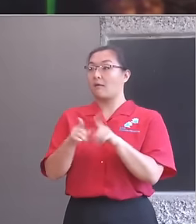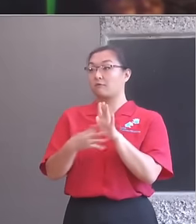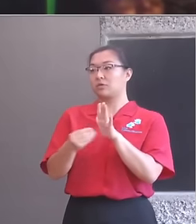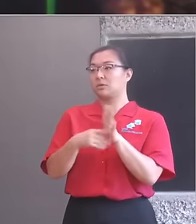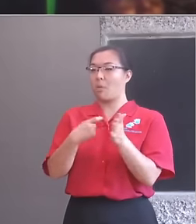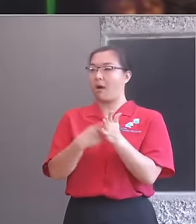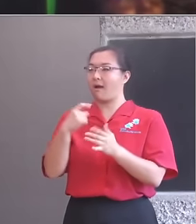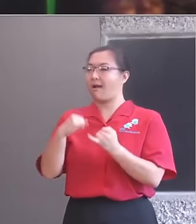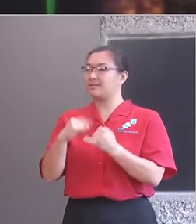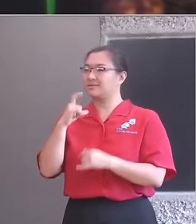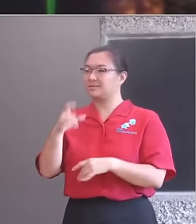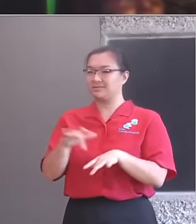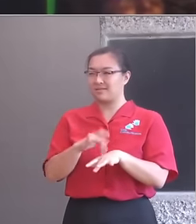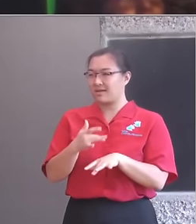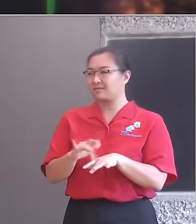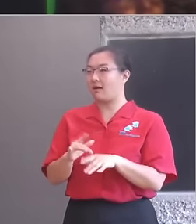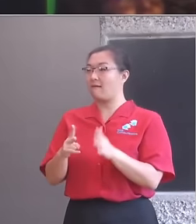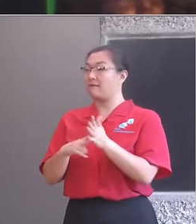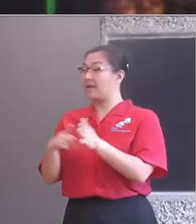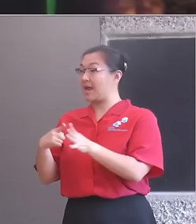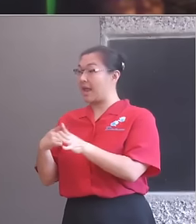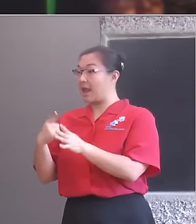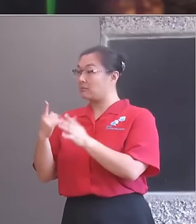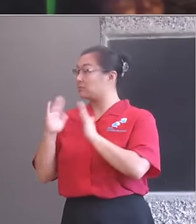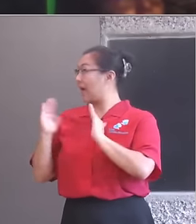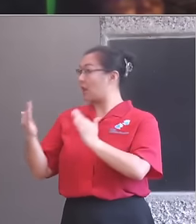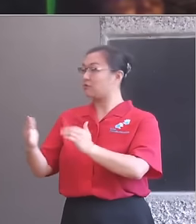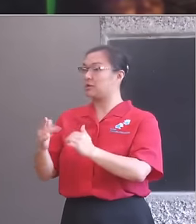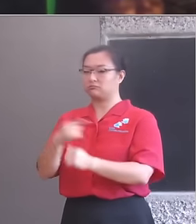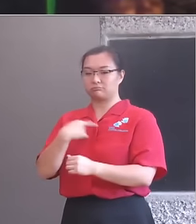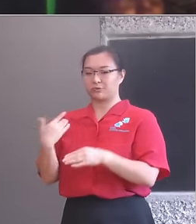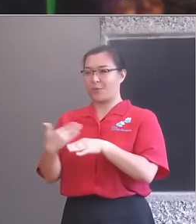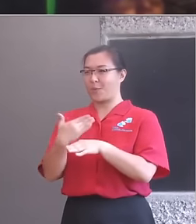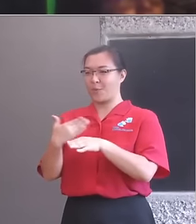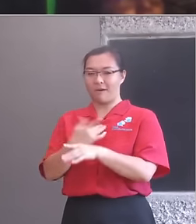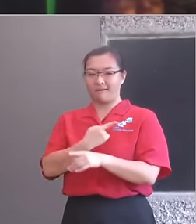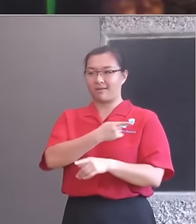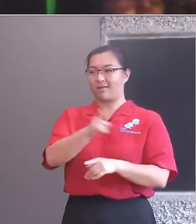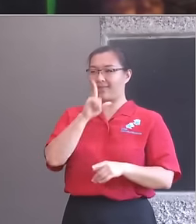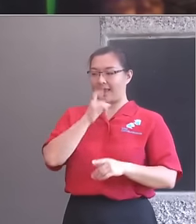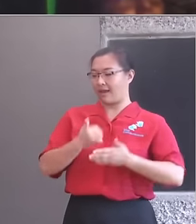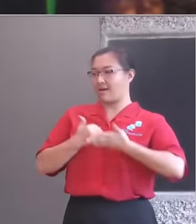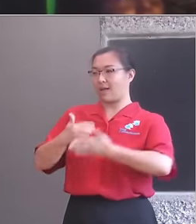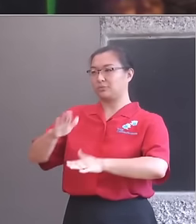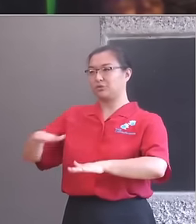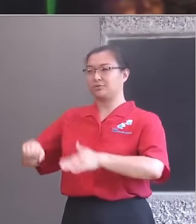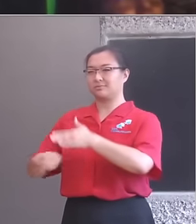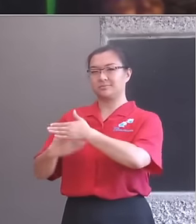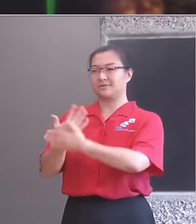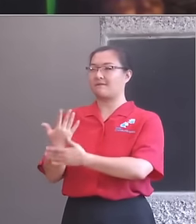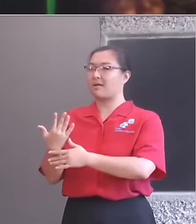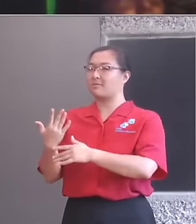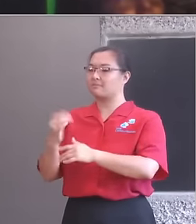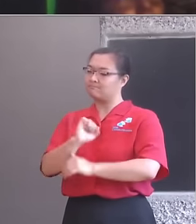World Biggest History Lesson, which goes live today, and which will help develop skills in learning history using physical